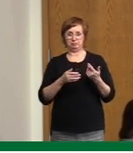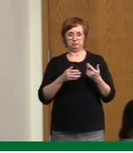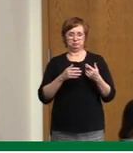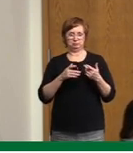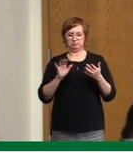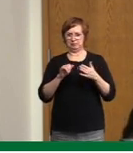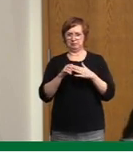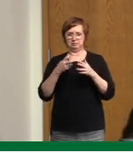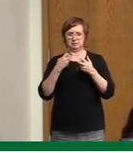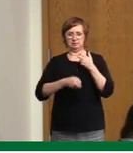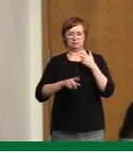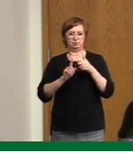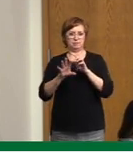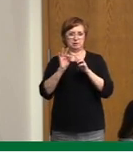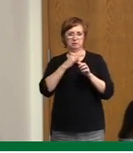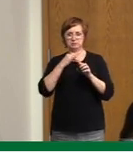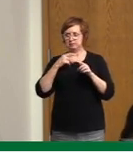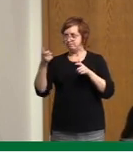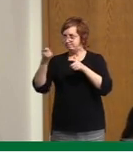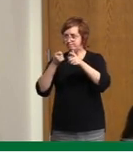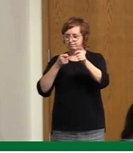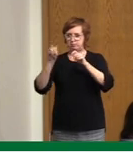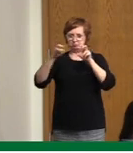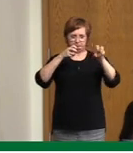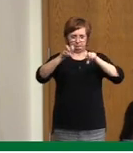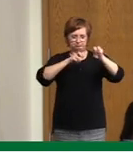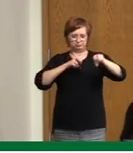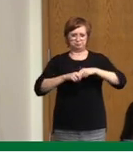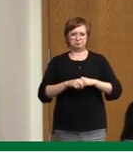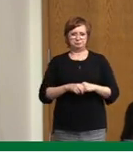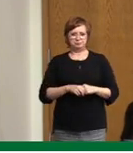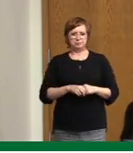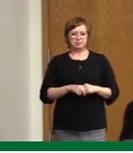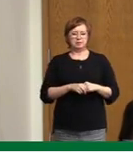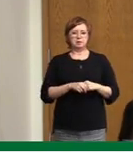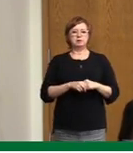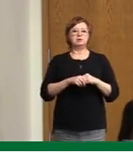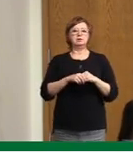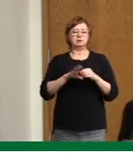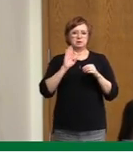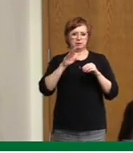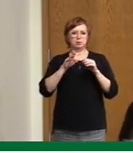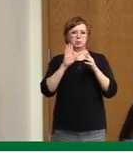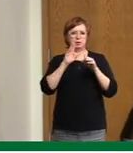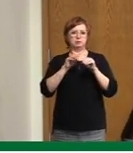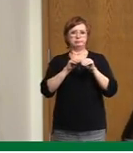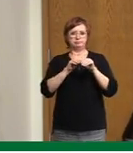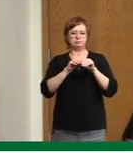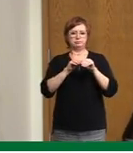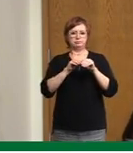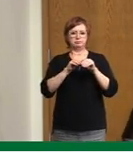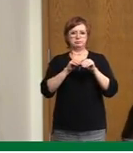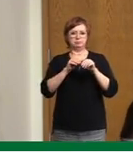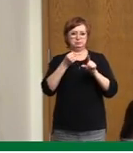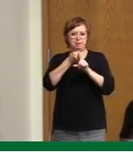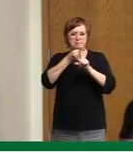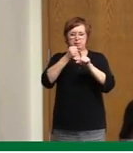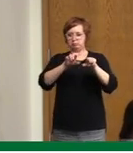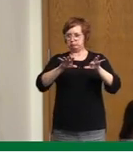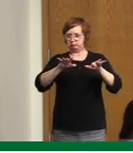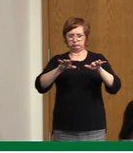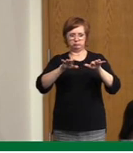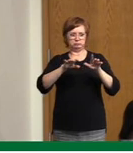kind of generation of people that we have to be able to backfill as well. So there is a ripple effect on that, but we do have plans